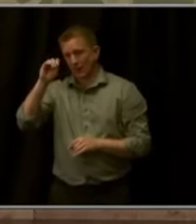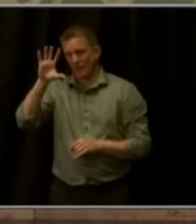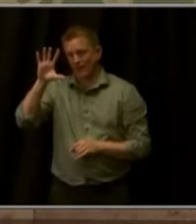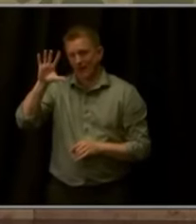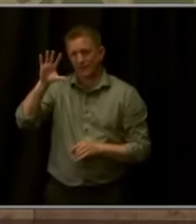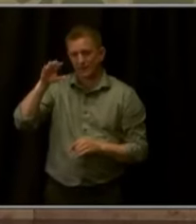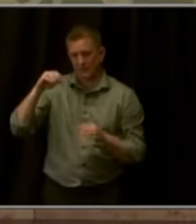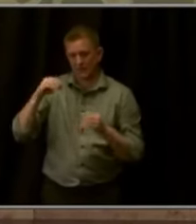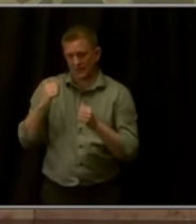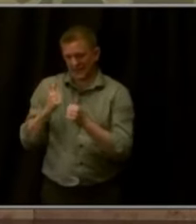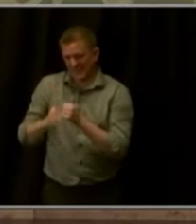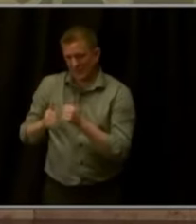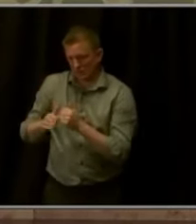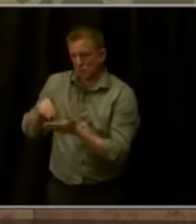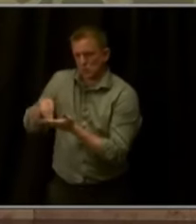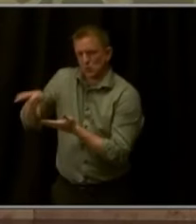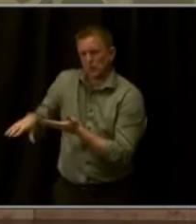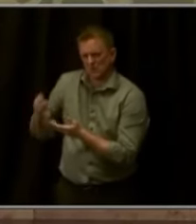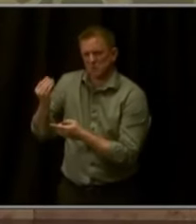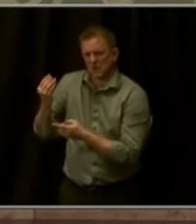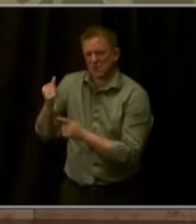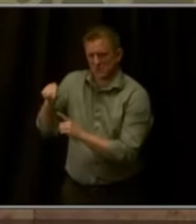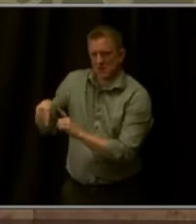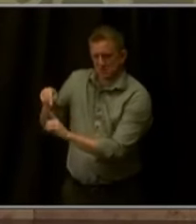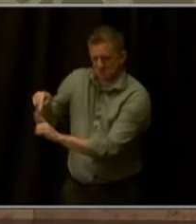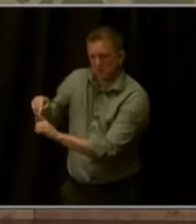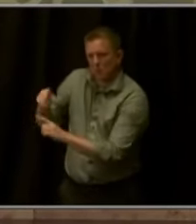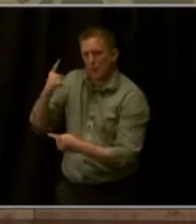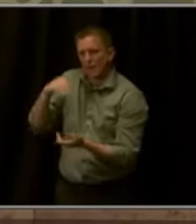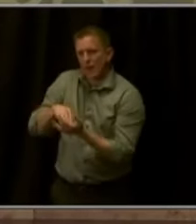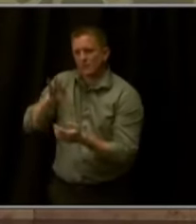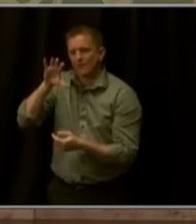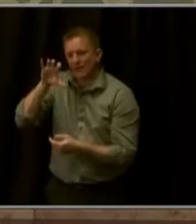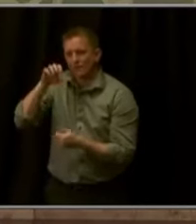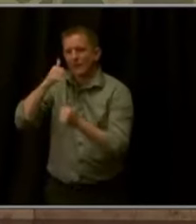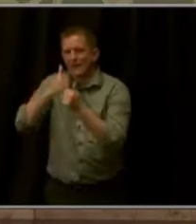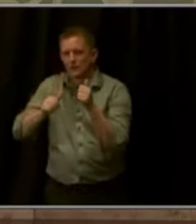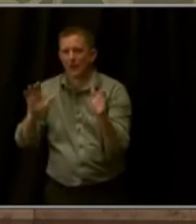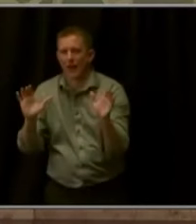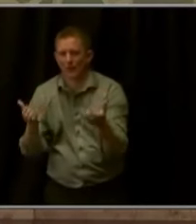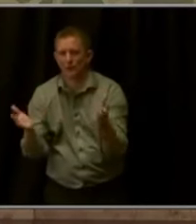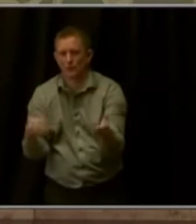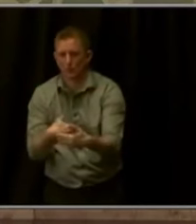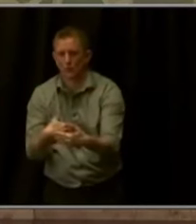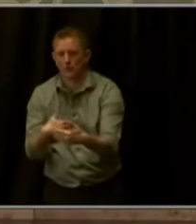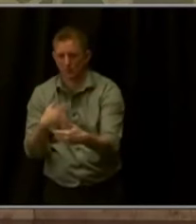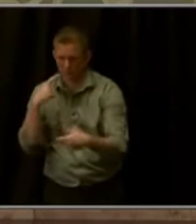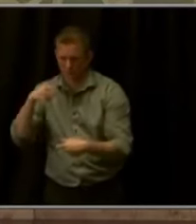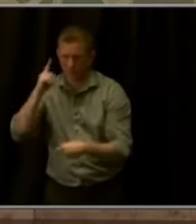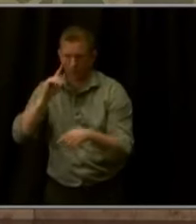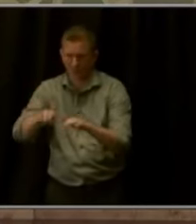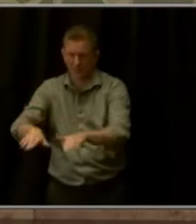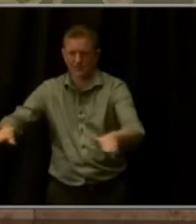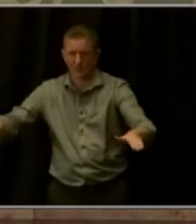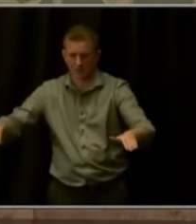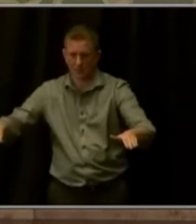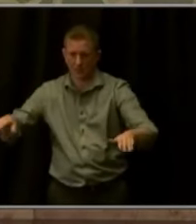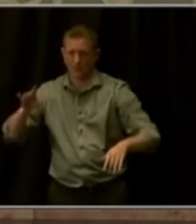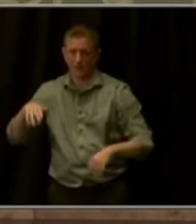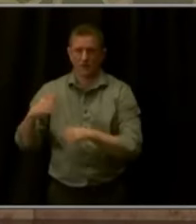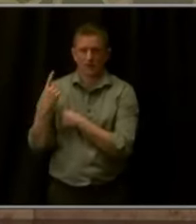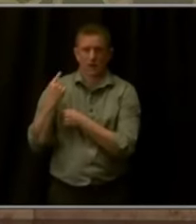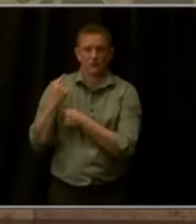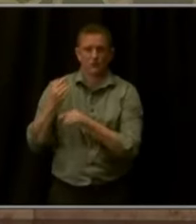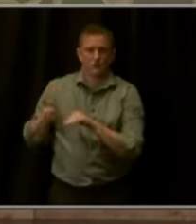That's about $15,500 more per classroom, 22 kids. That's on top of last year's increase, more than a thousand